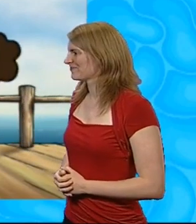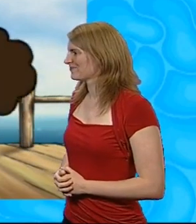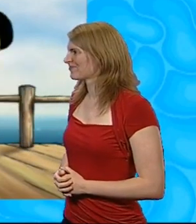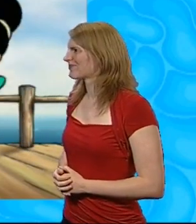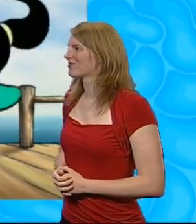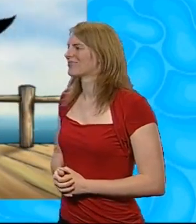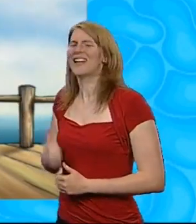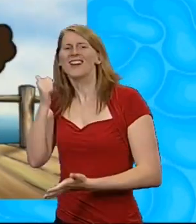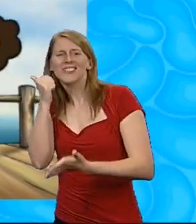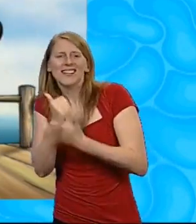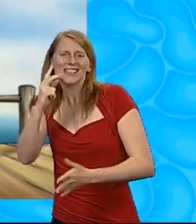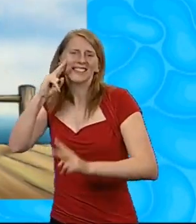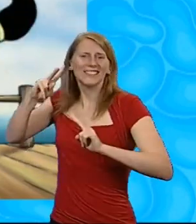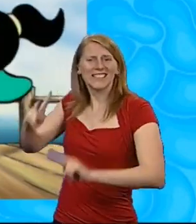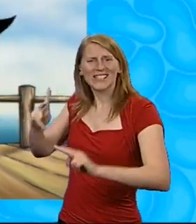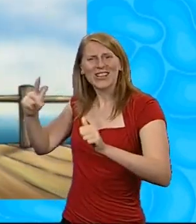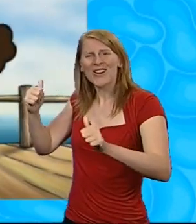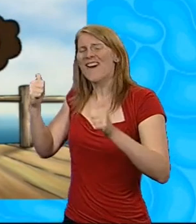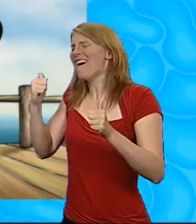Oh, it's so good to see you!